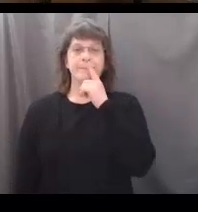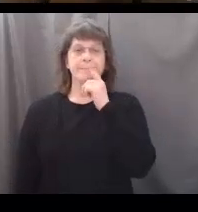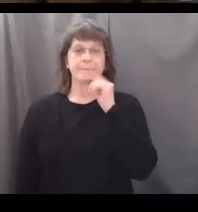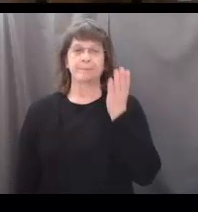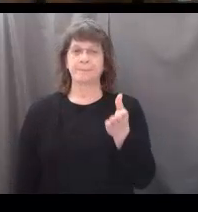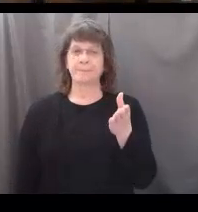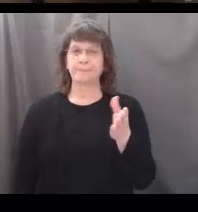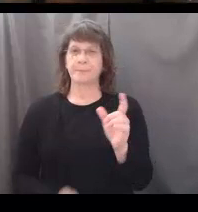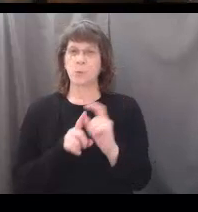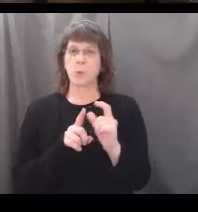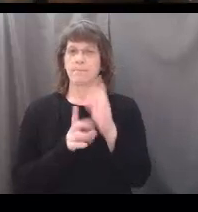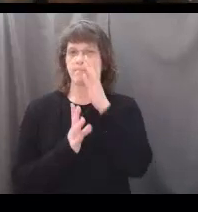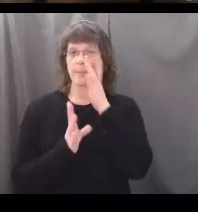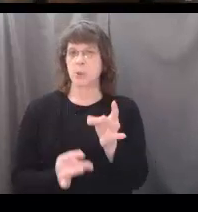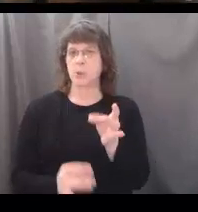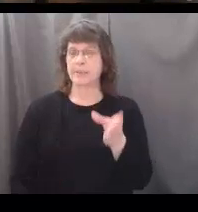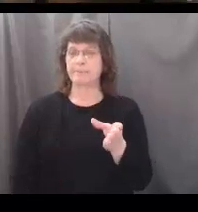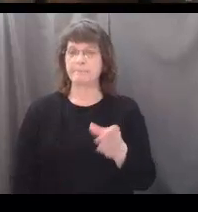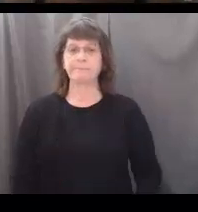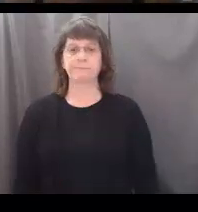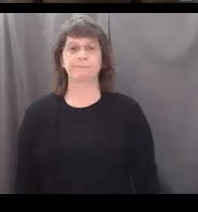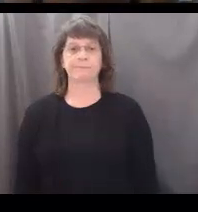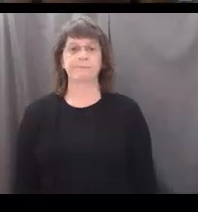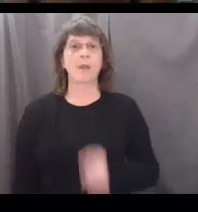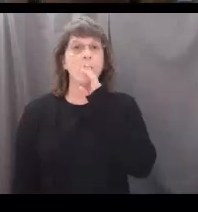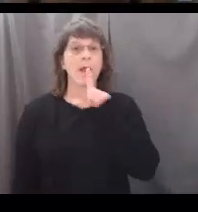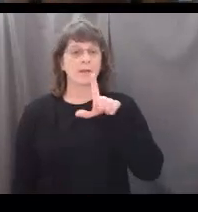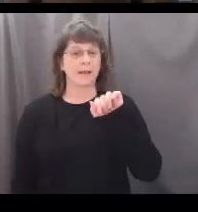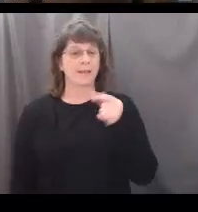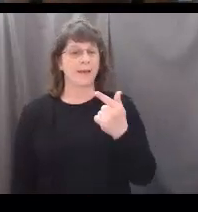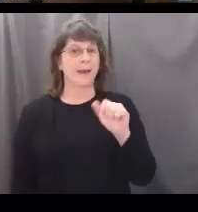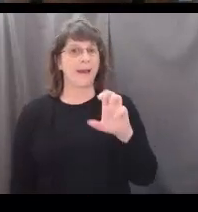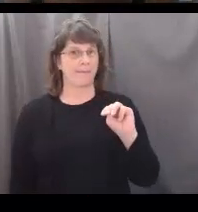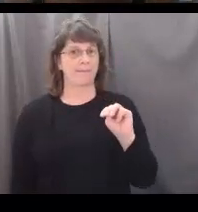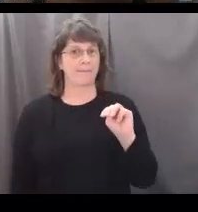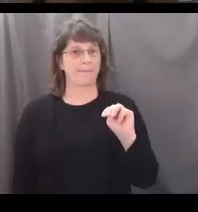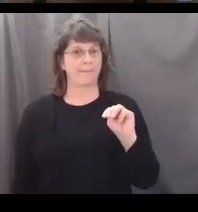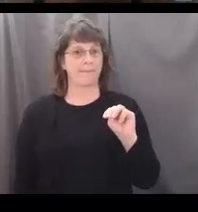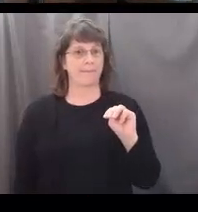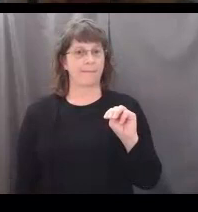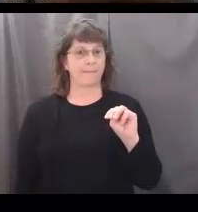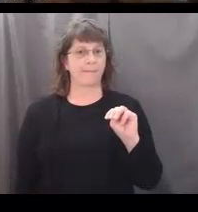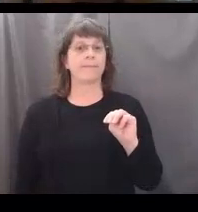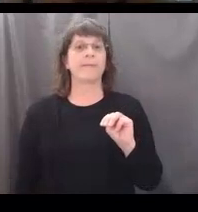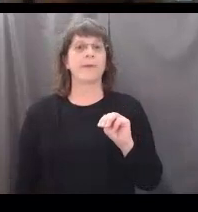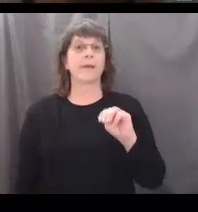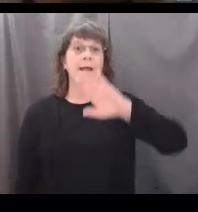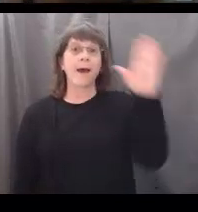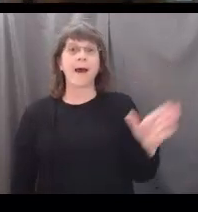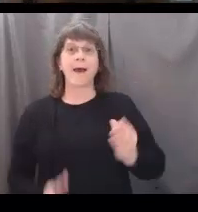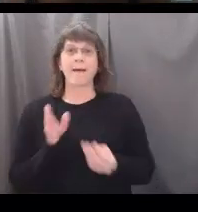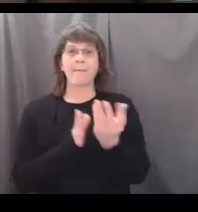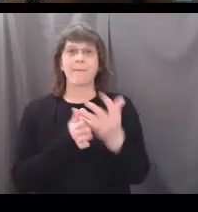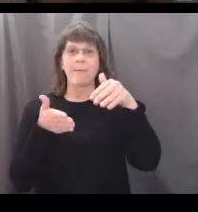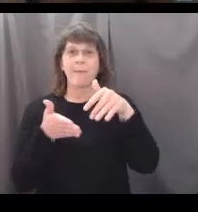Hmm. That looks like an interesting word. It's pronounced L'chaim. L'chaim,